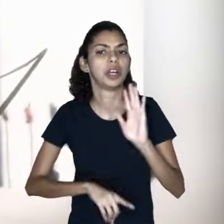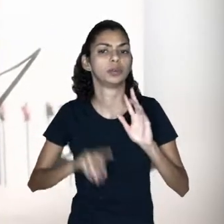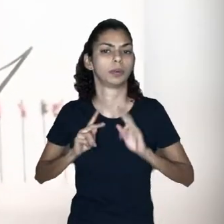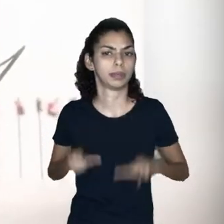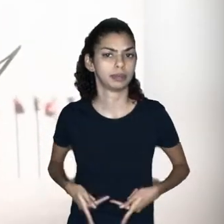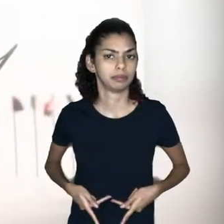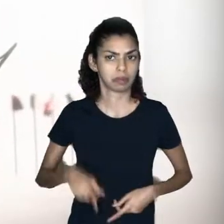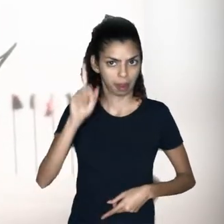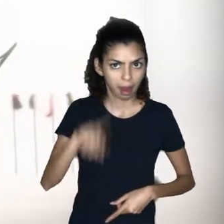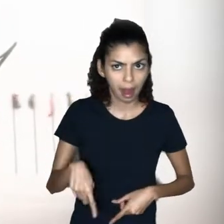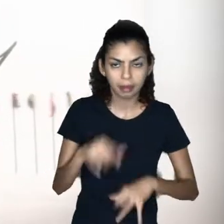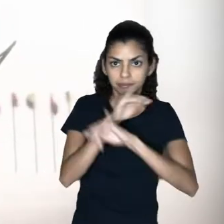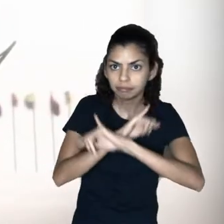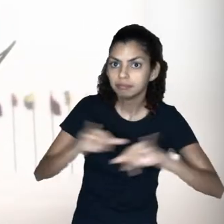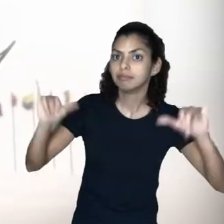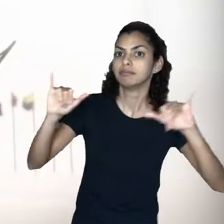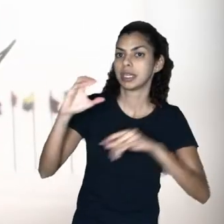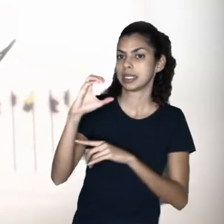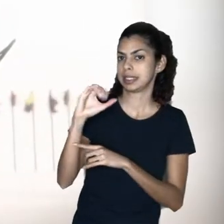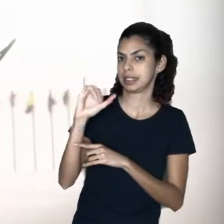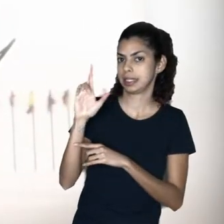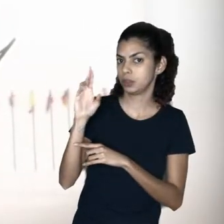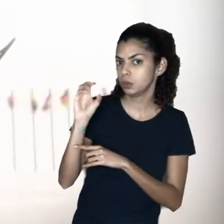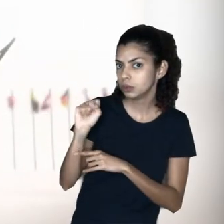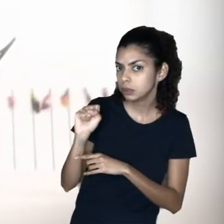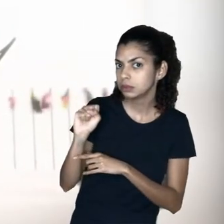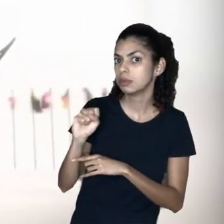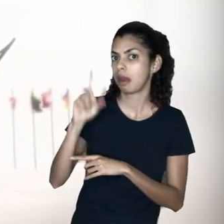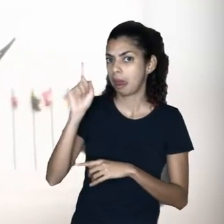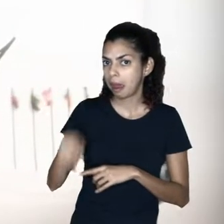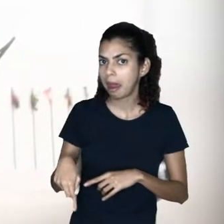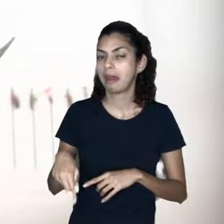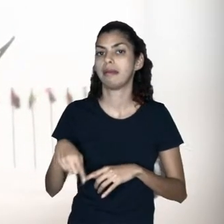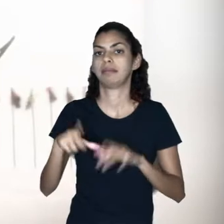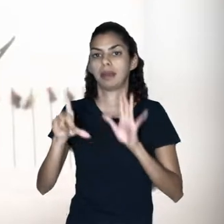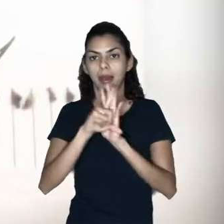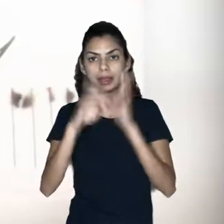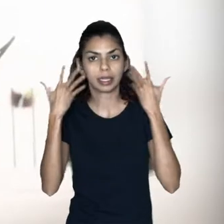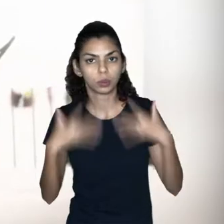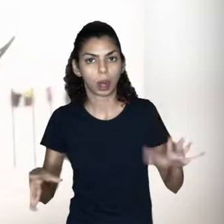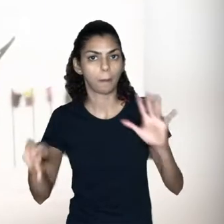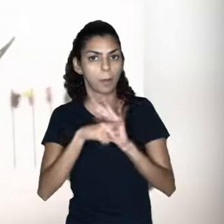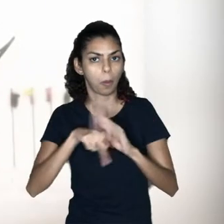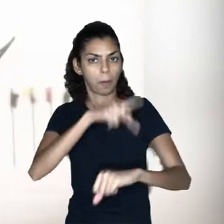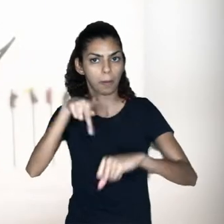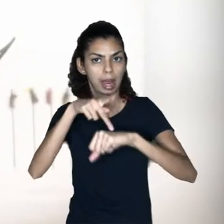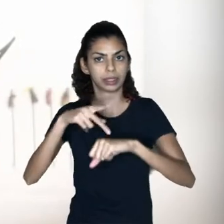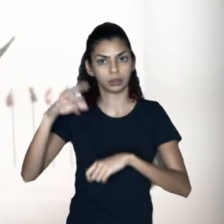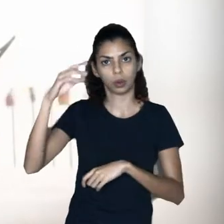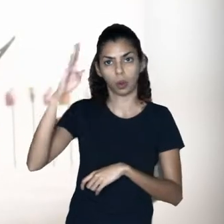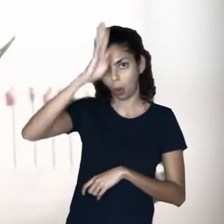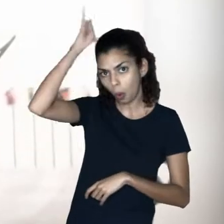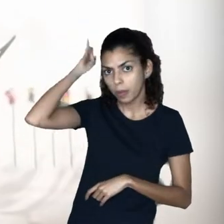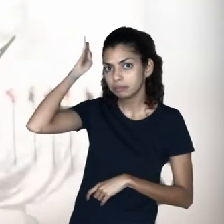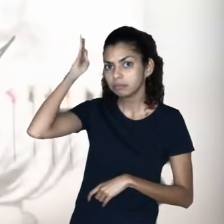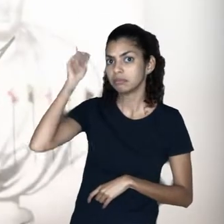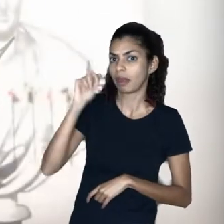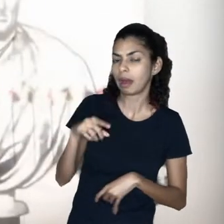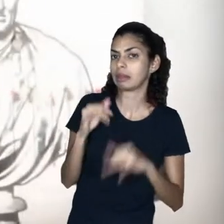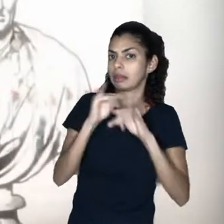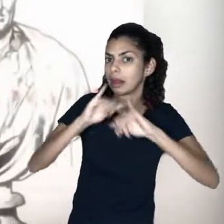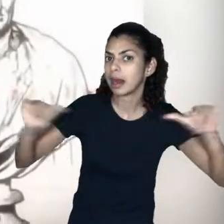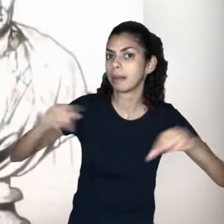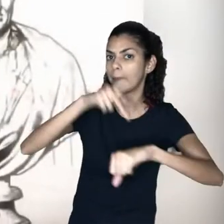But what were human rights? Were they the proclamations of Cyrus? The natural